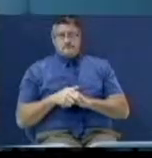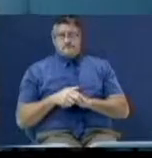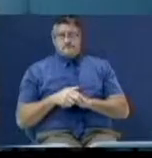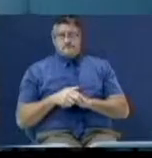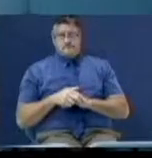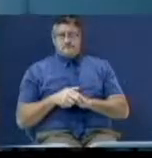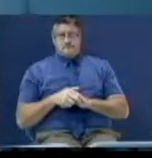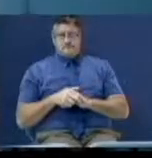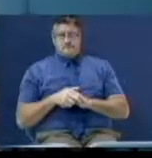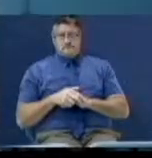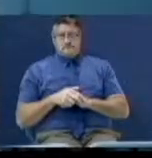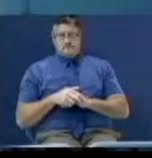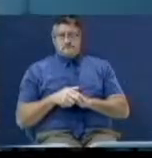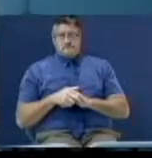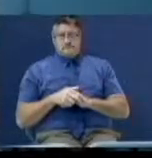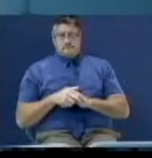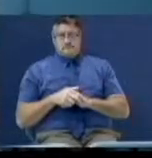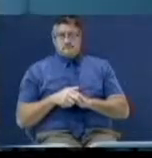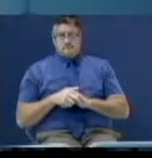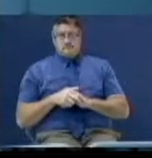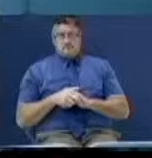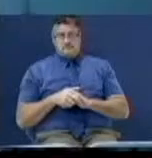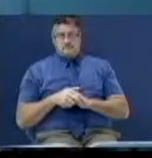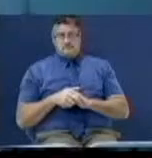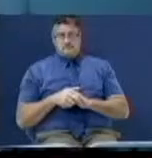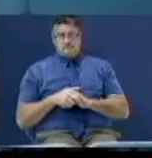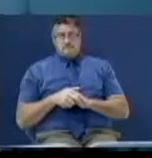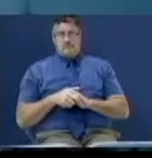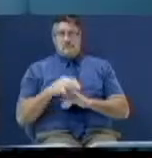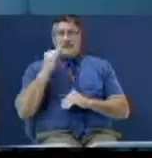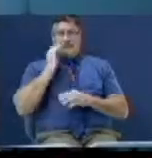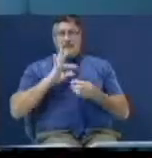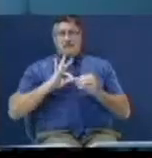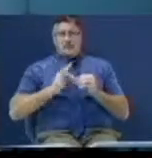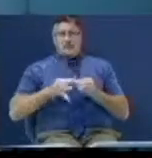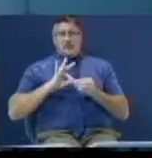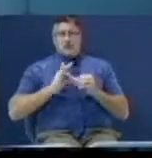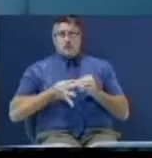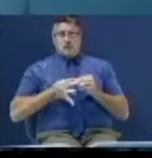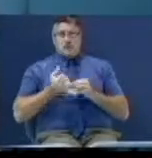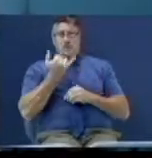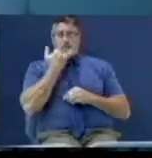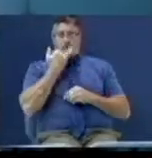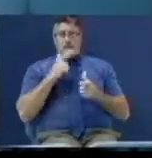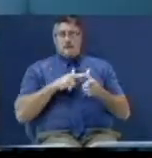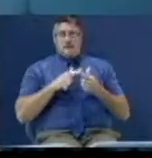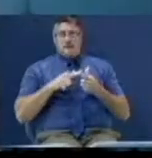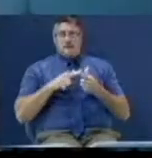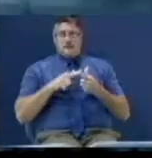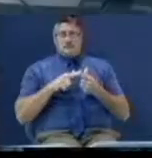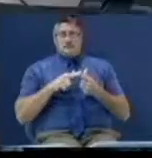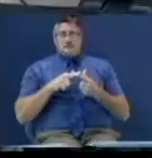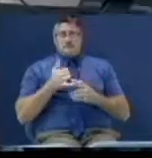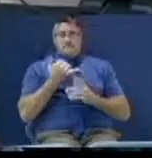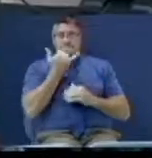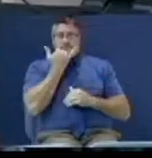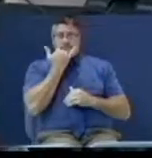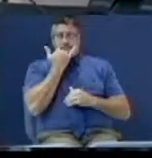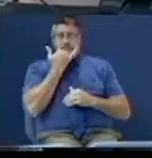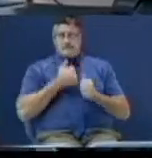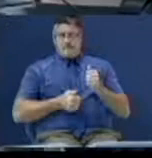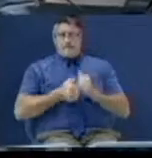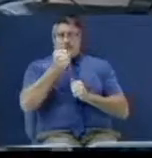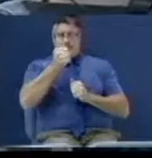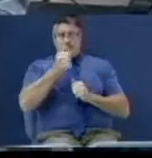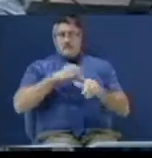And I'm gonna straighten you up today. Because if you interpret this wrong, you're completely off the charts. And most people do.